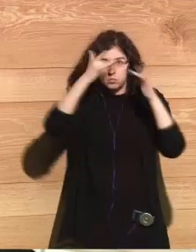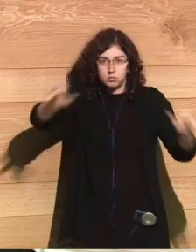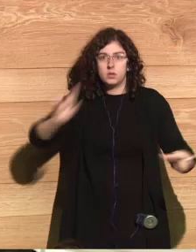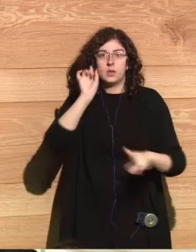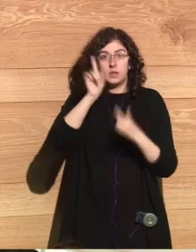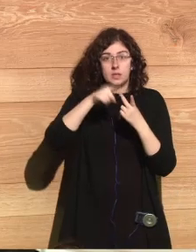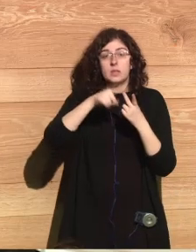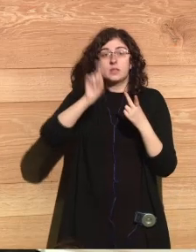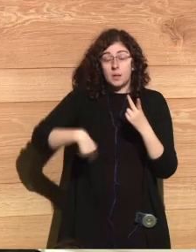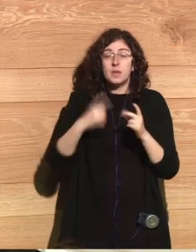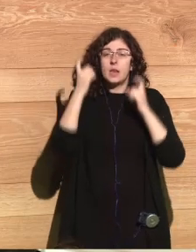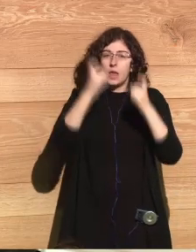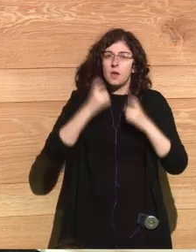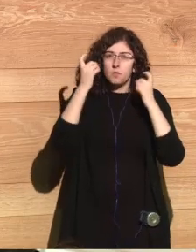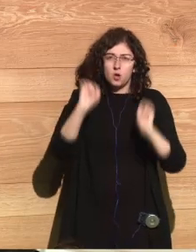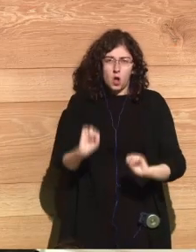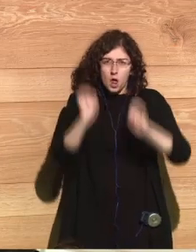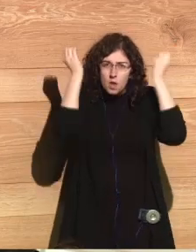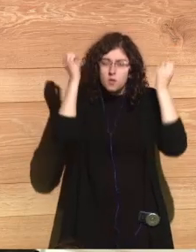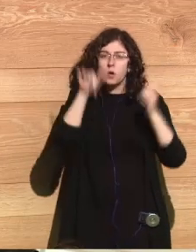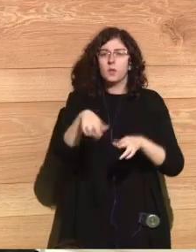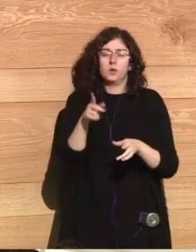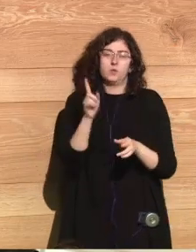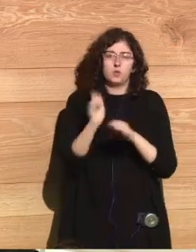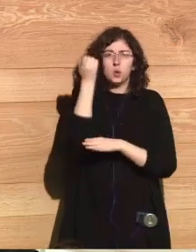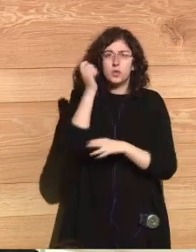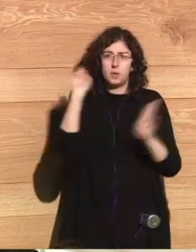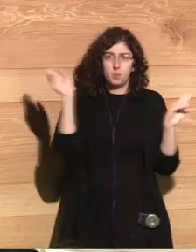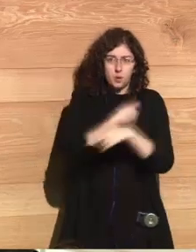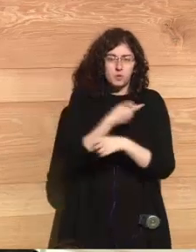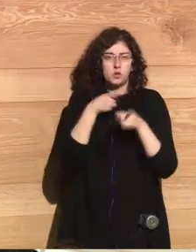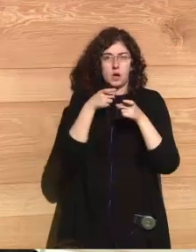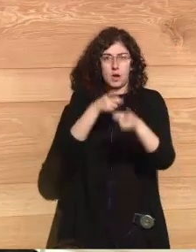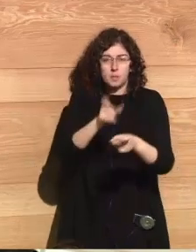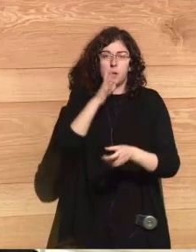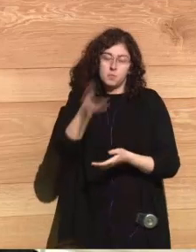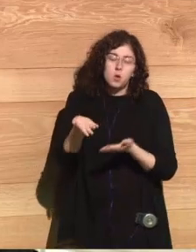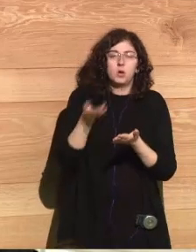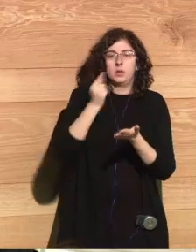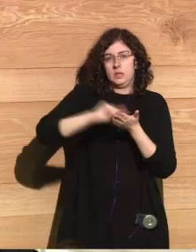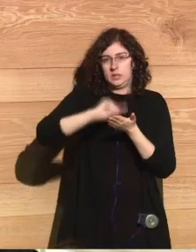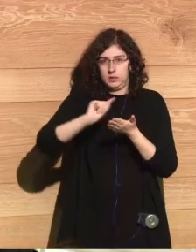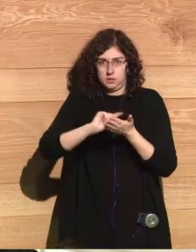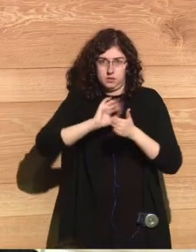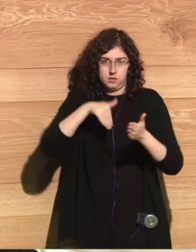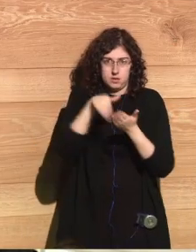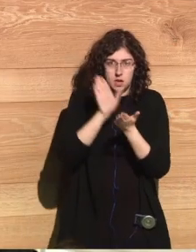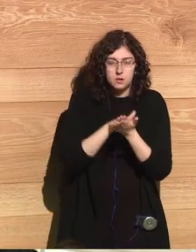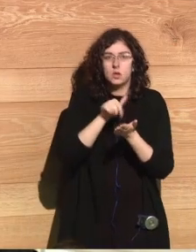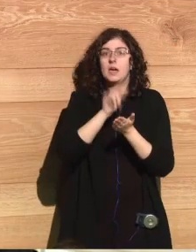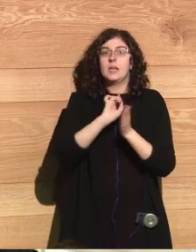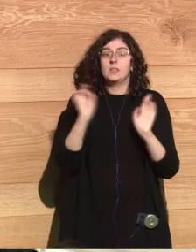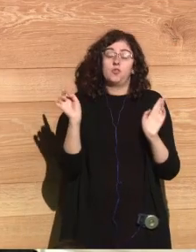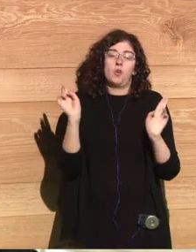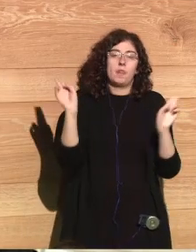use of nuclear weapons and our revolutionary efforts to achieve a ban on nuclear weapons through a treaty. This is a